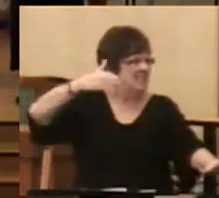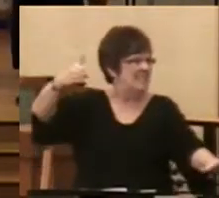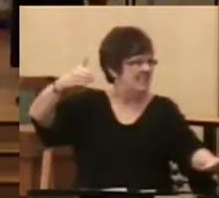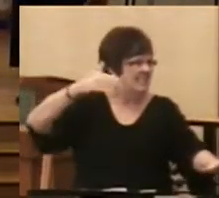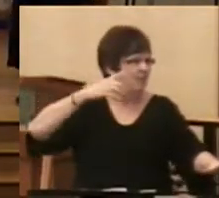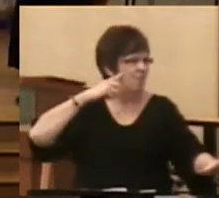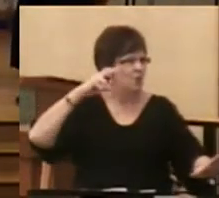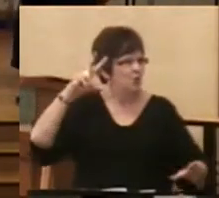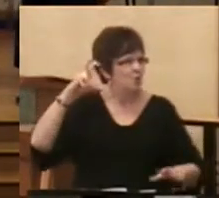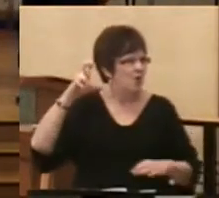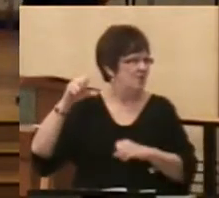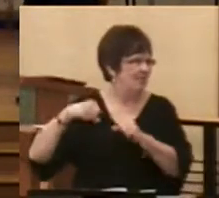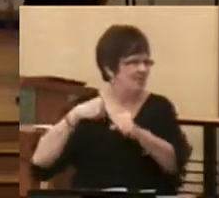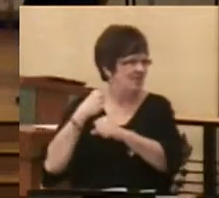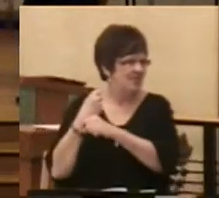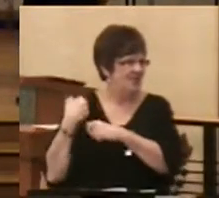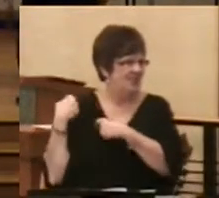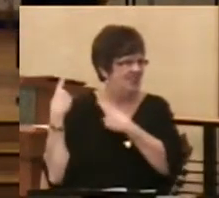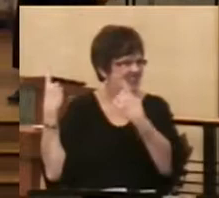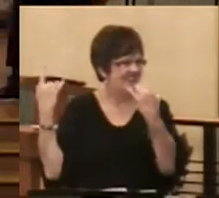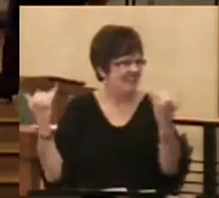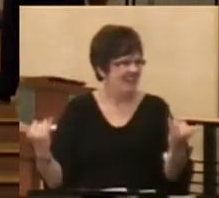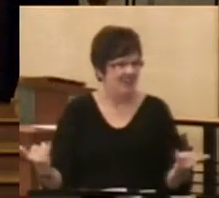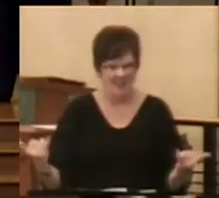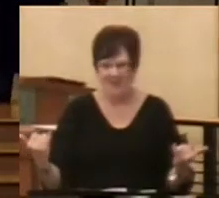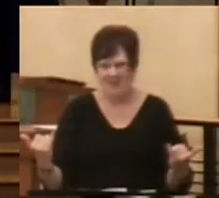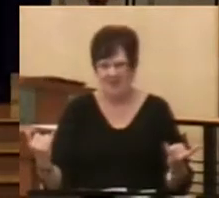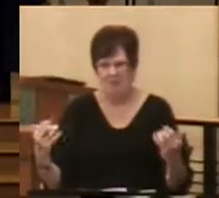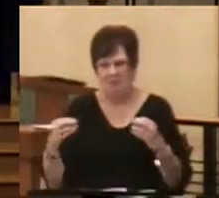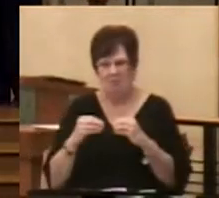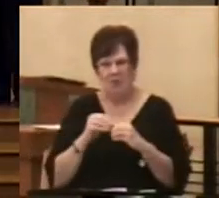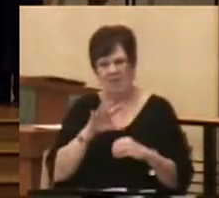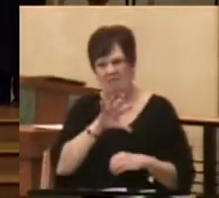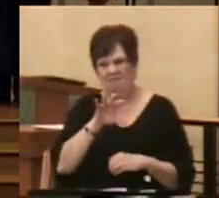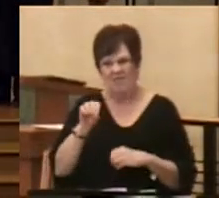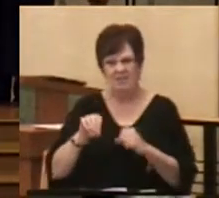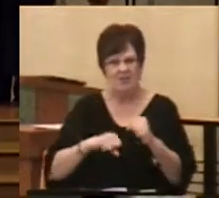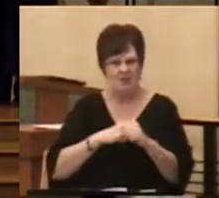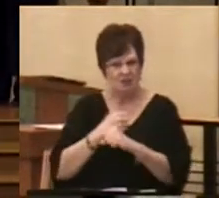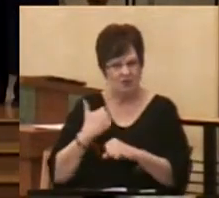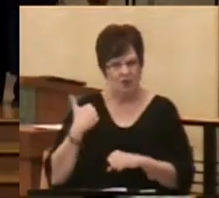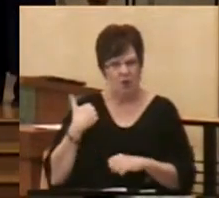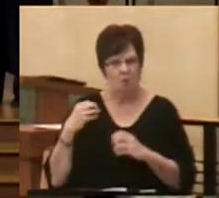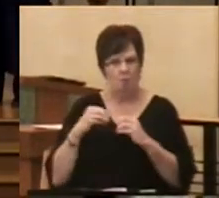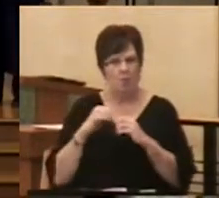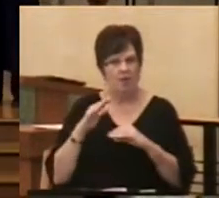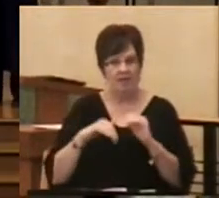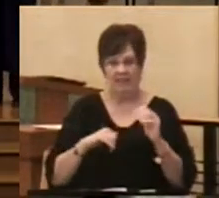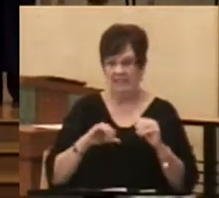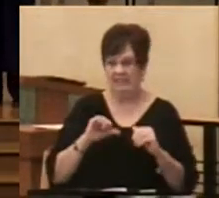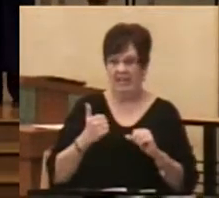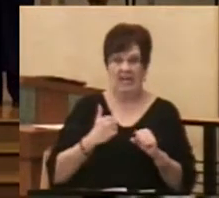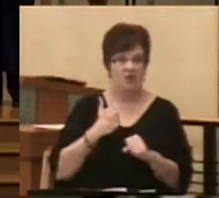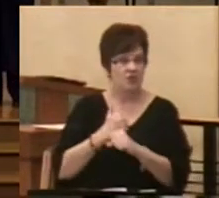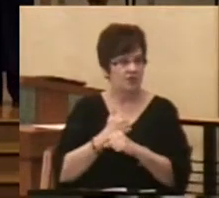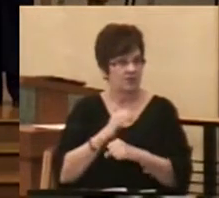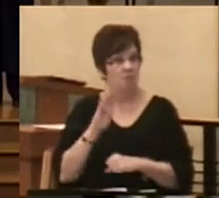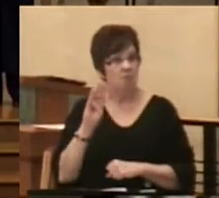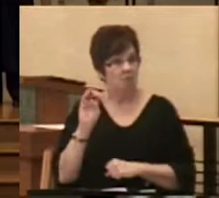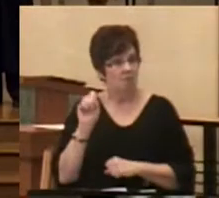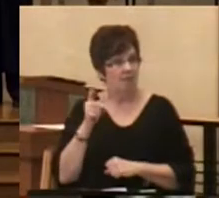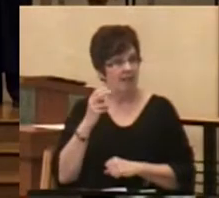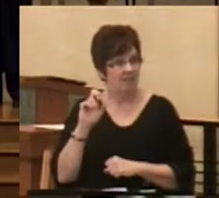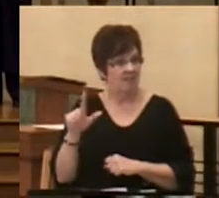200 years now. More than 50 years ago and for more than a decade, Bethel Lutheran Church